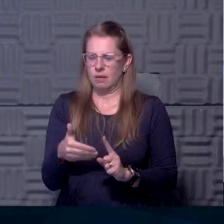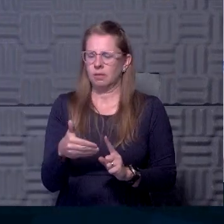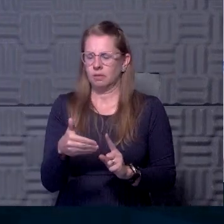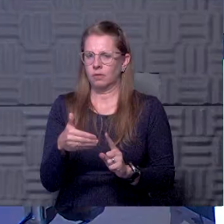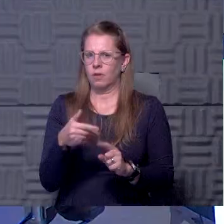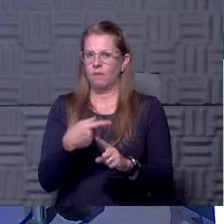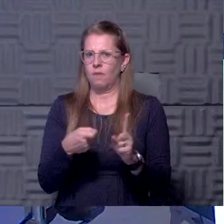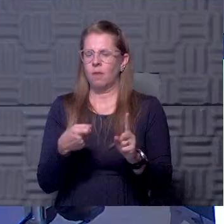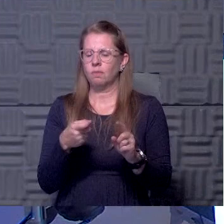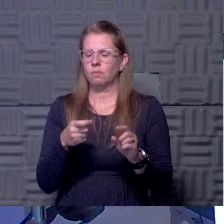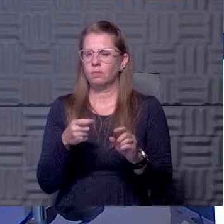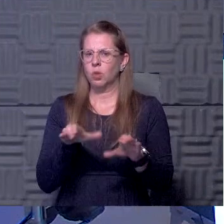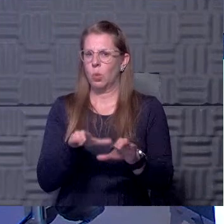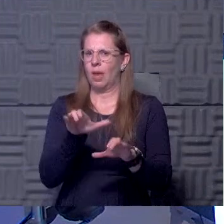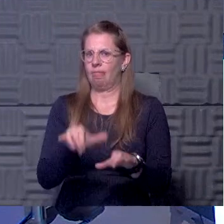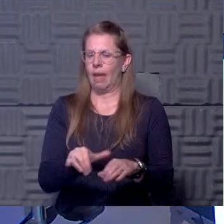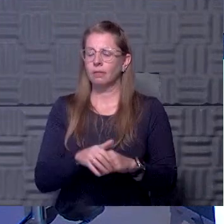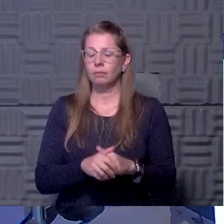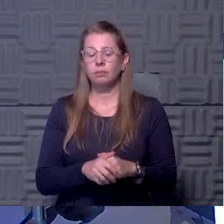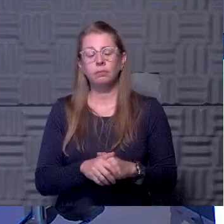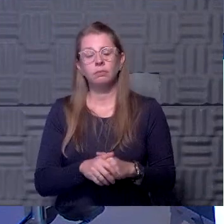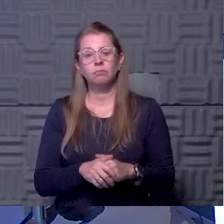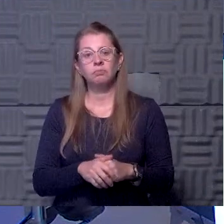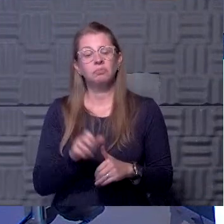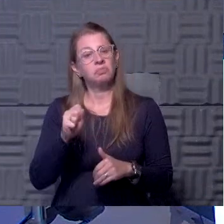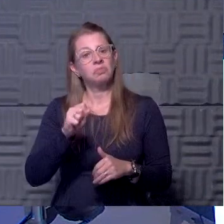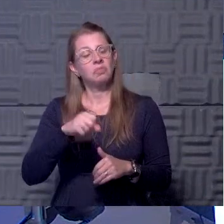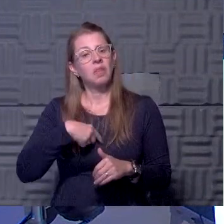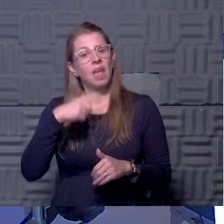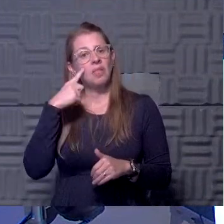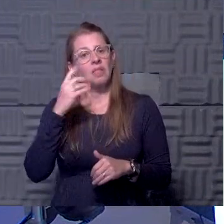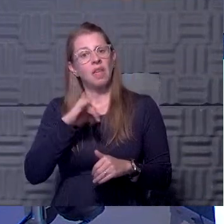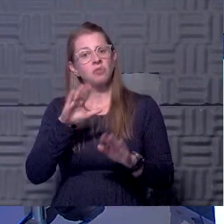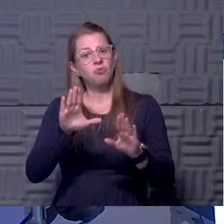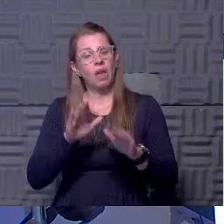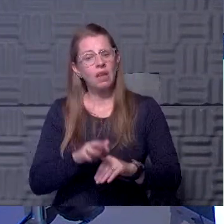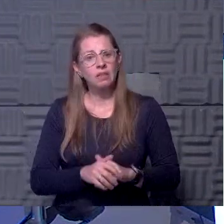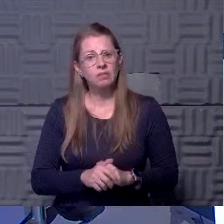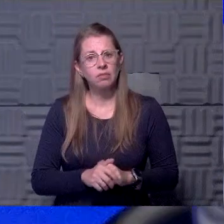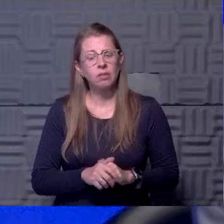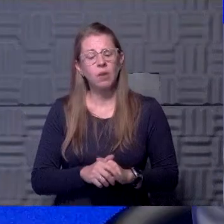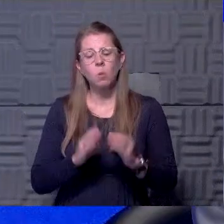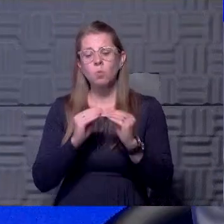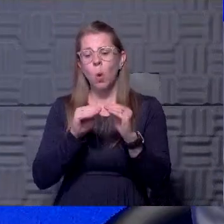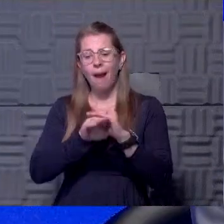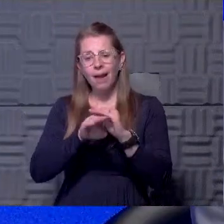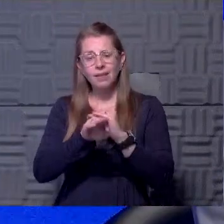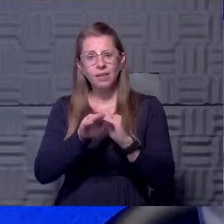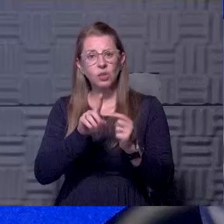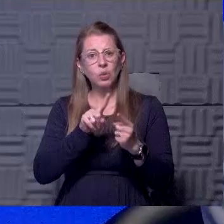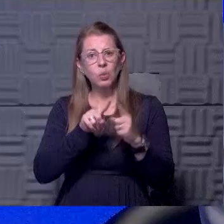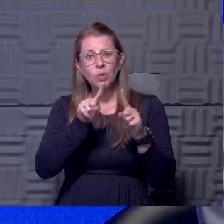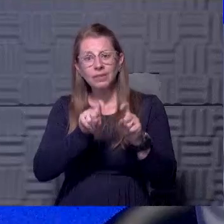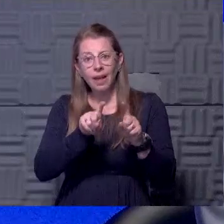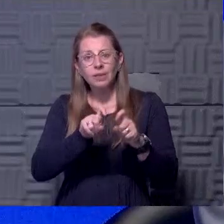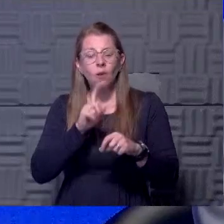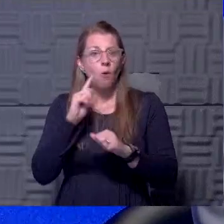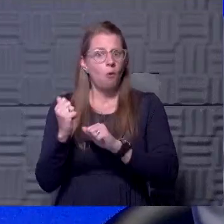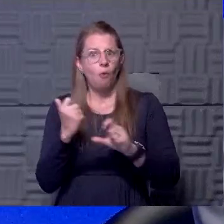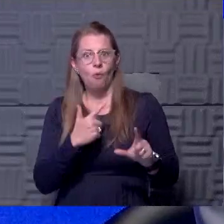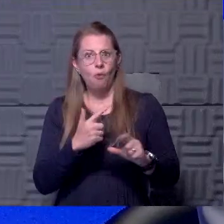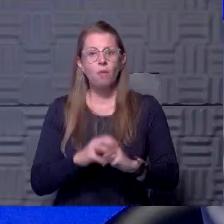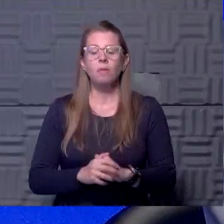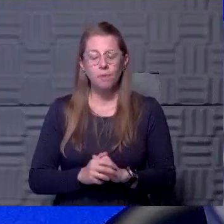what do you think? Yeah. I mean, I think that's great. Um, anything we can do to get more access to tests for everybody,